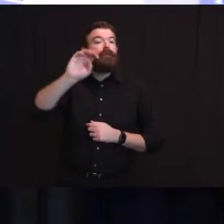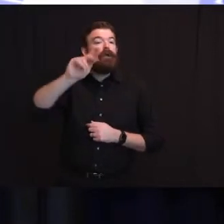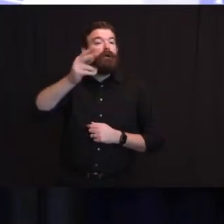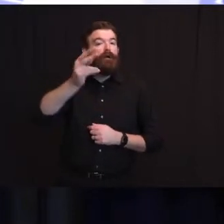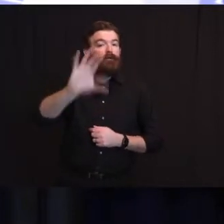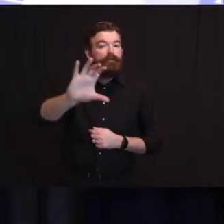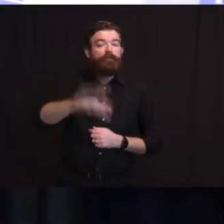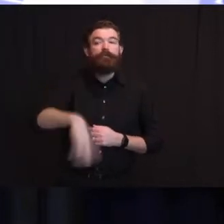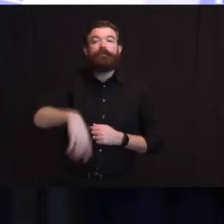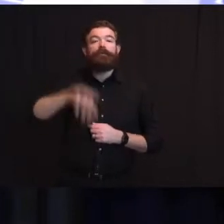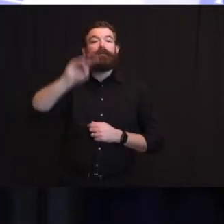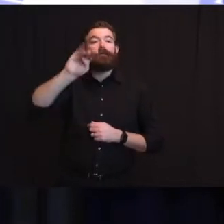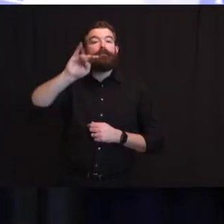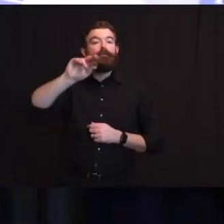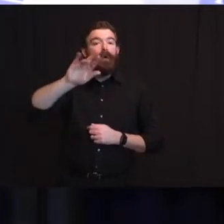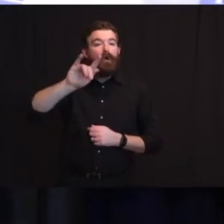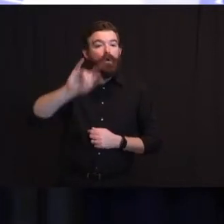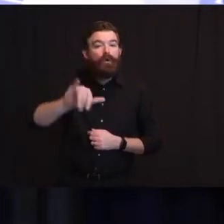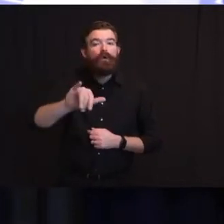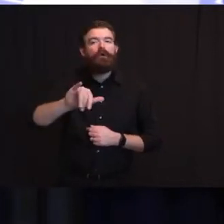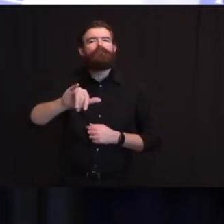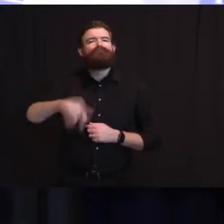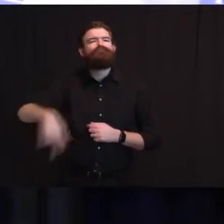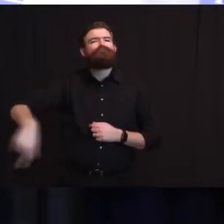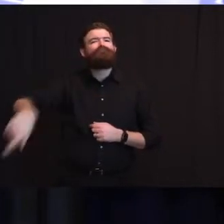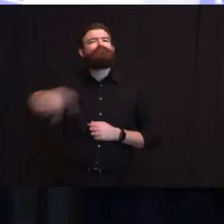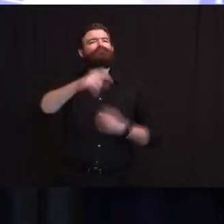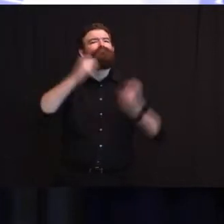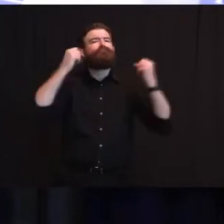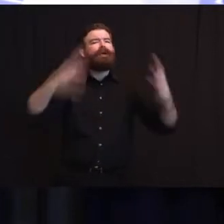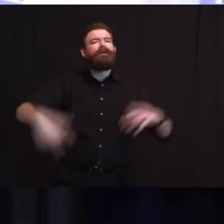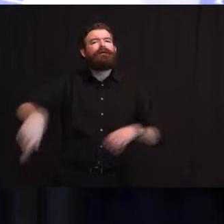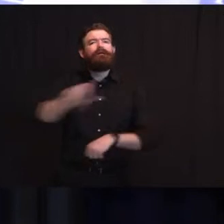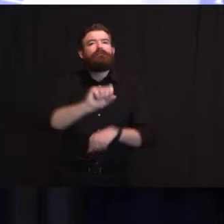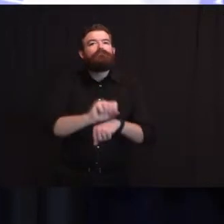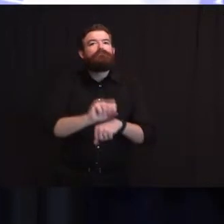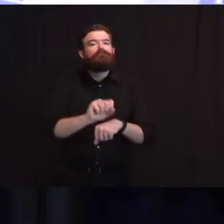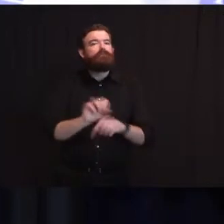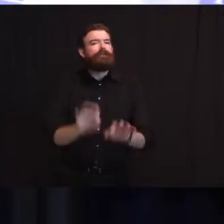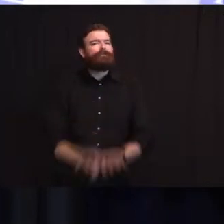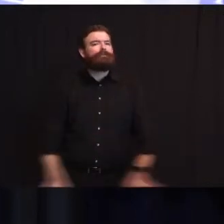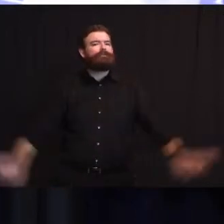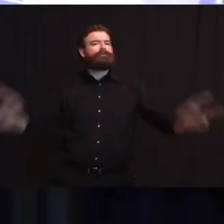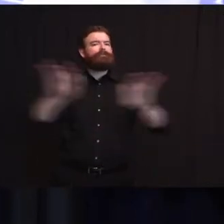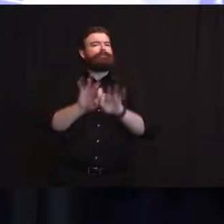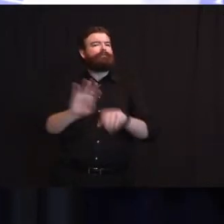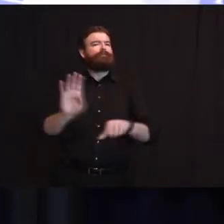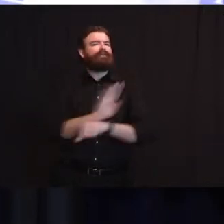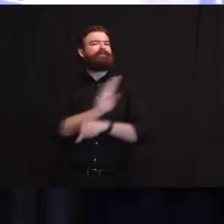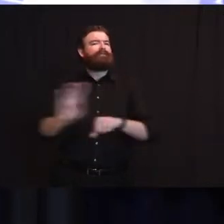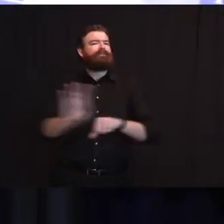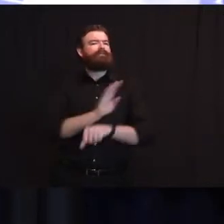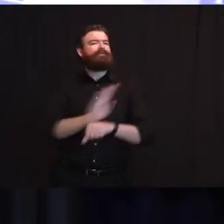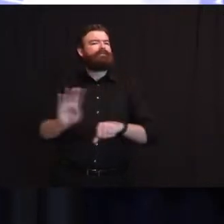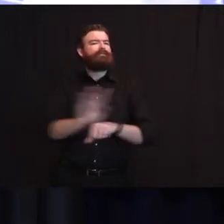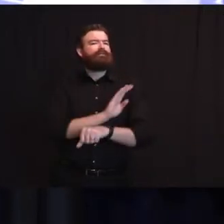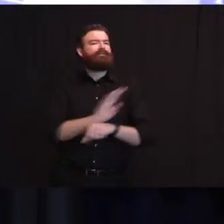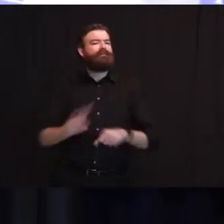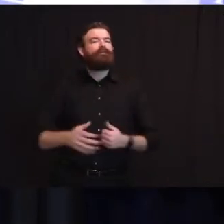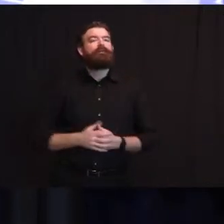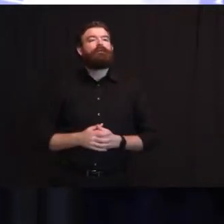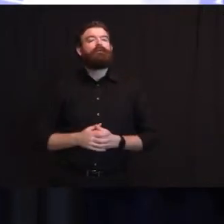essential industries, about 25% of our essential workers live in low-income communities.